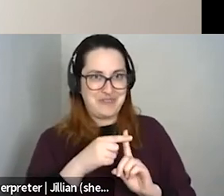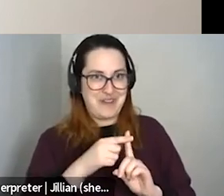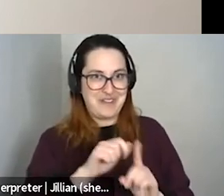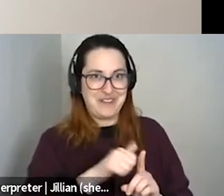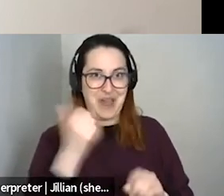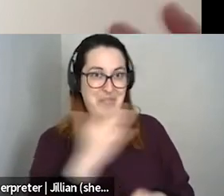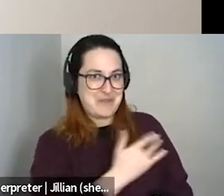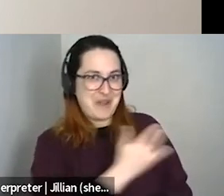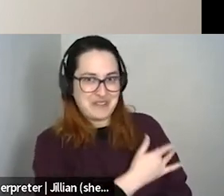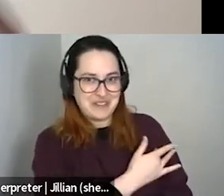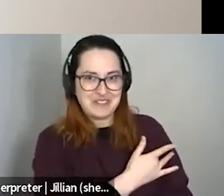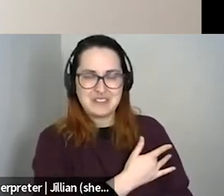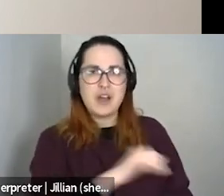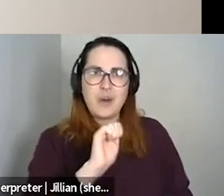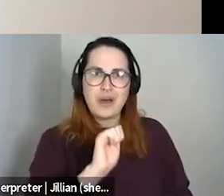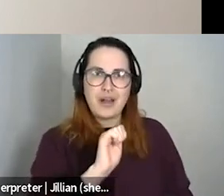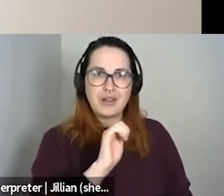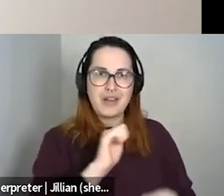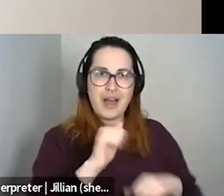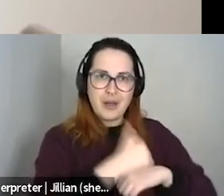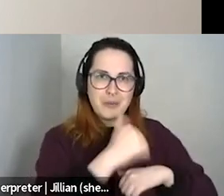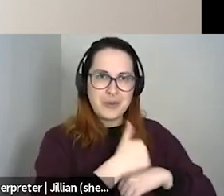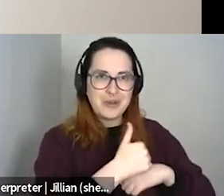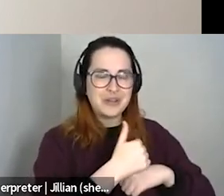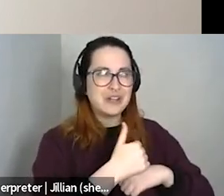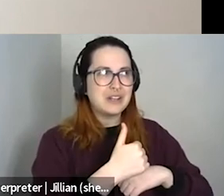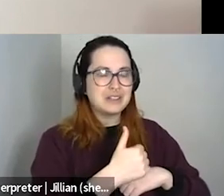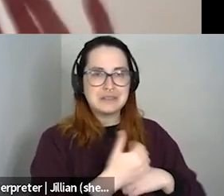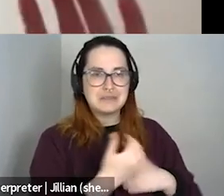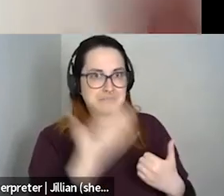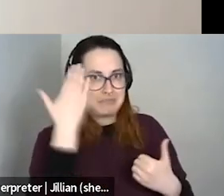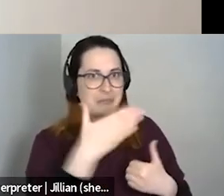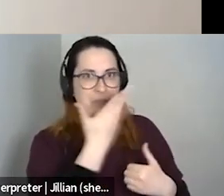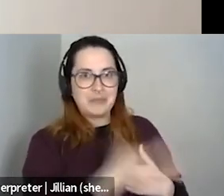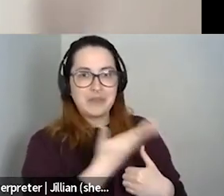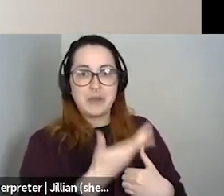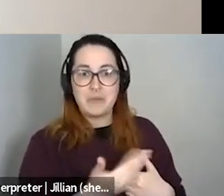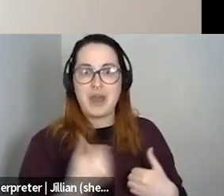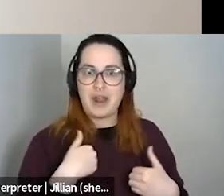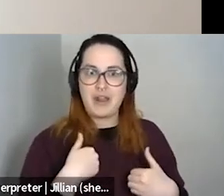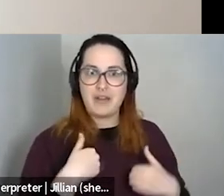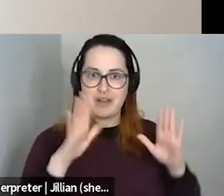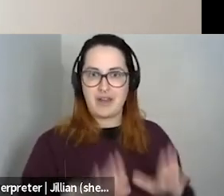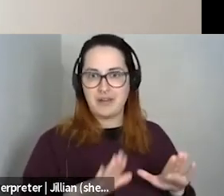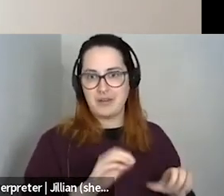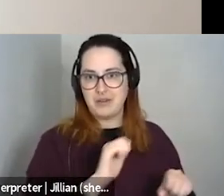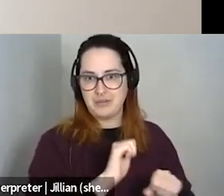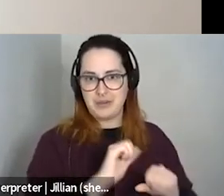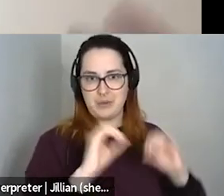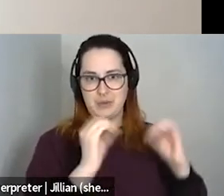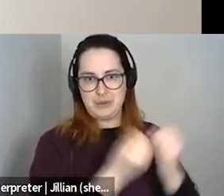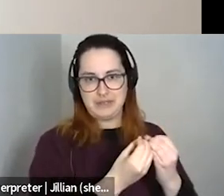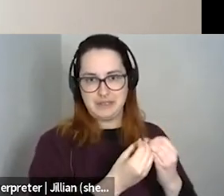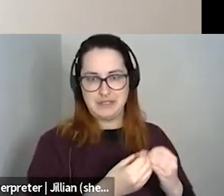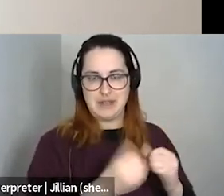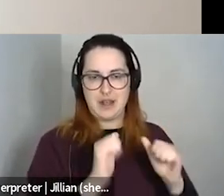I don't hear enough from Alberta, although the Alberta Society for the Portion of Sexual Health is awesome and follow their work too. Um, but